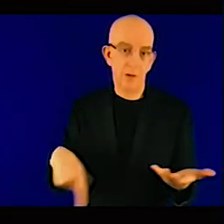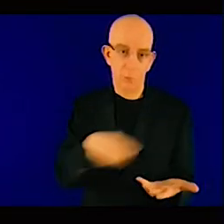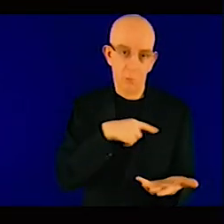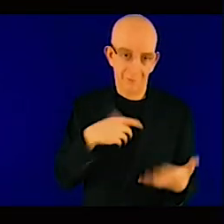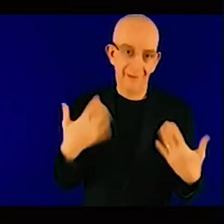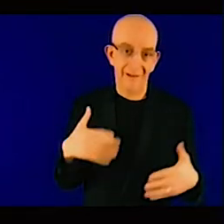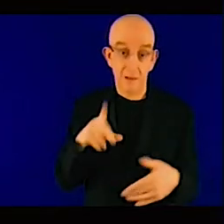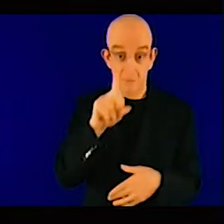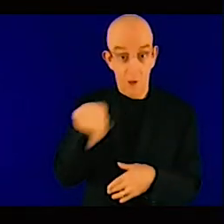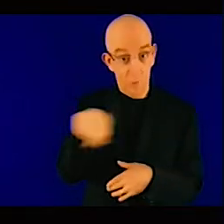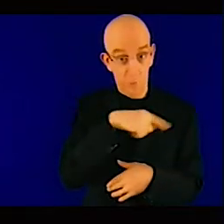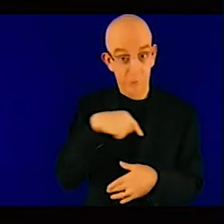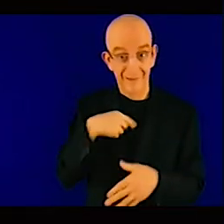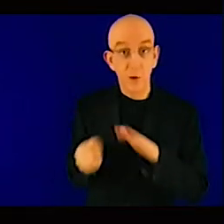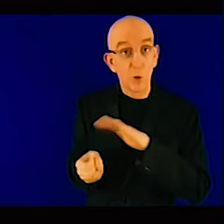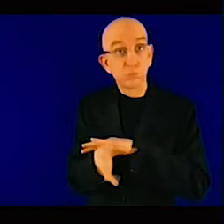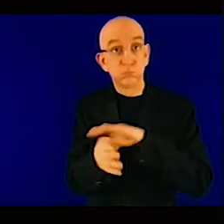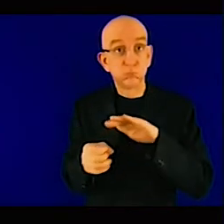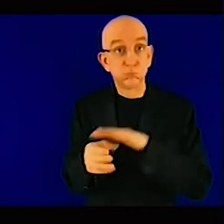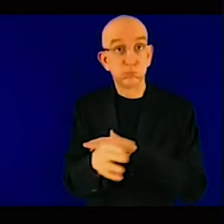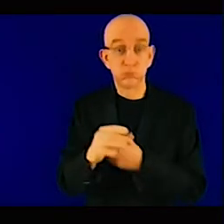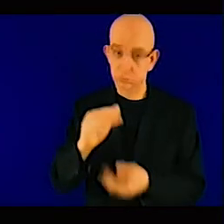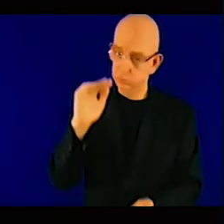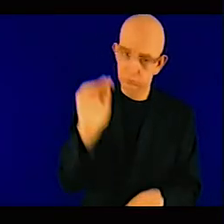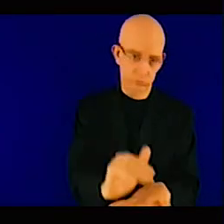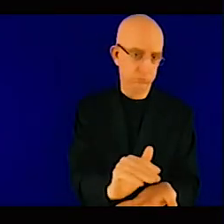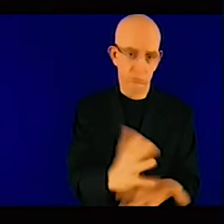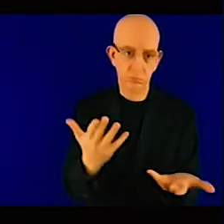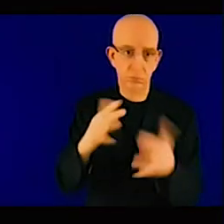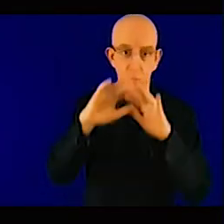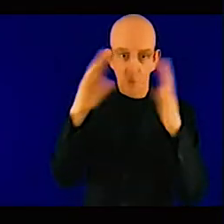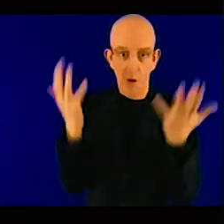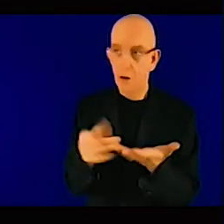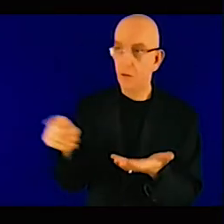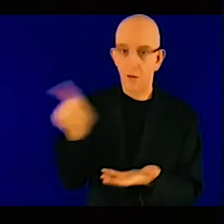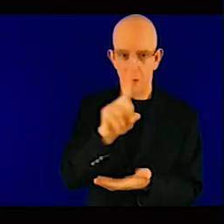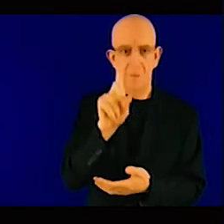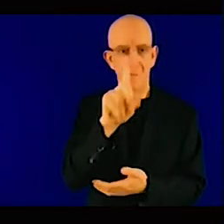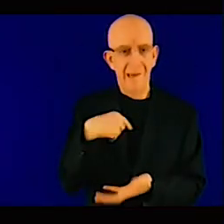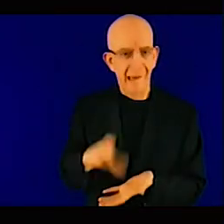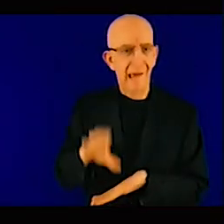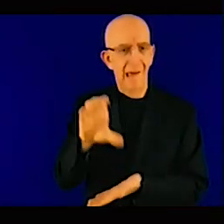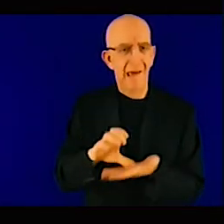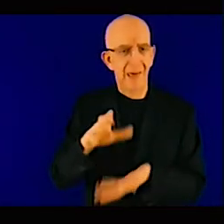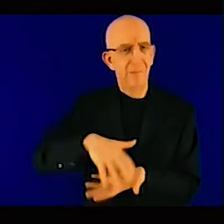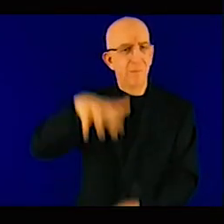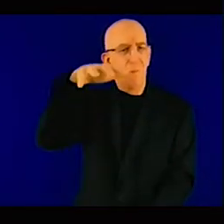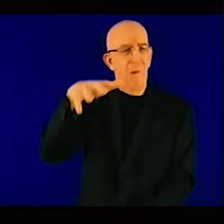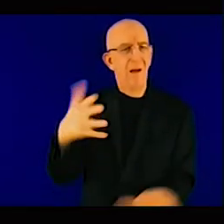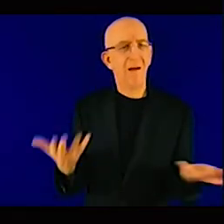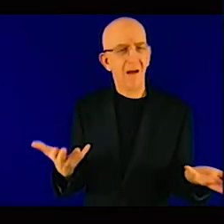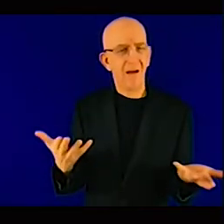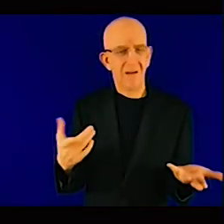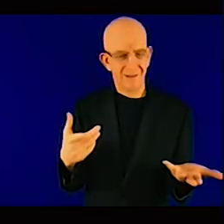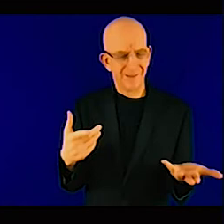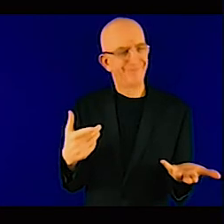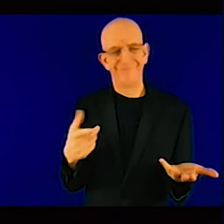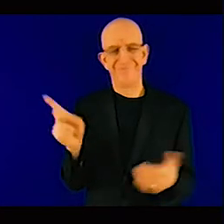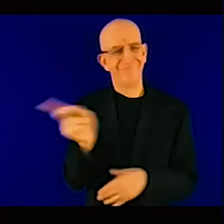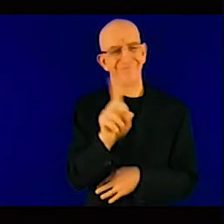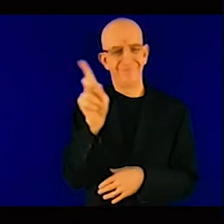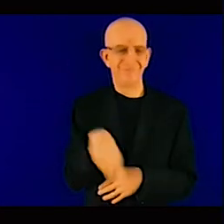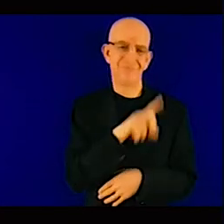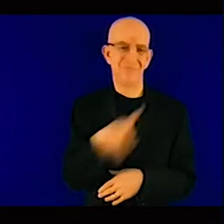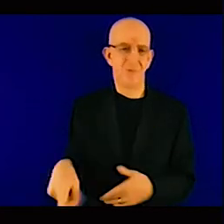develop a narrative in front of multilateral development agency and in front of advanced